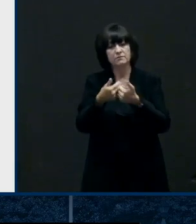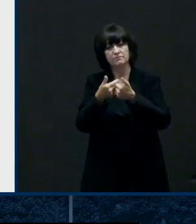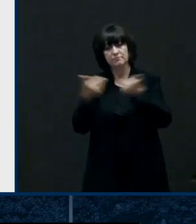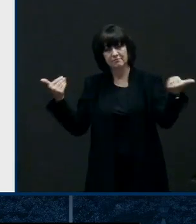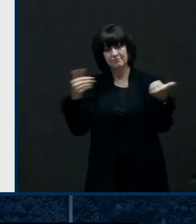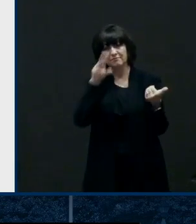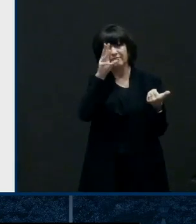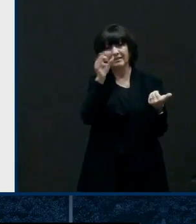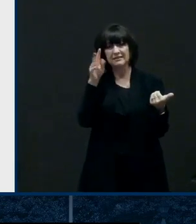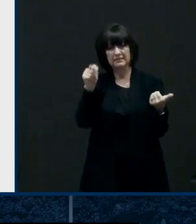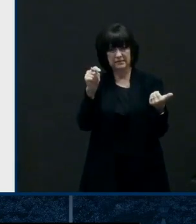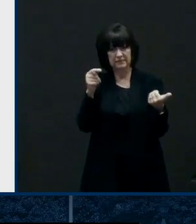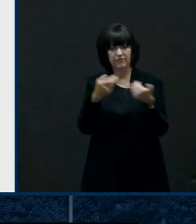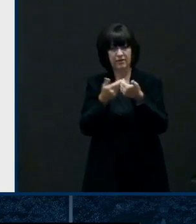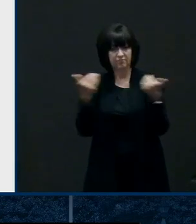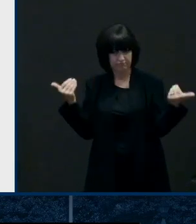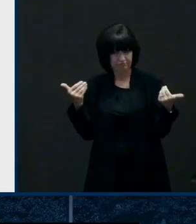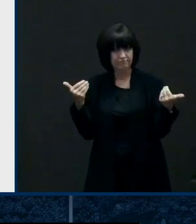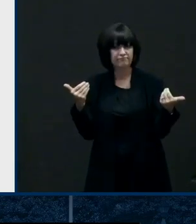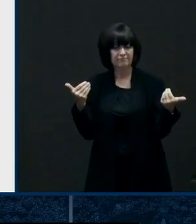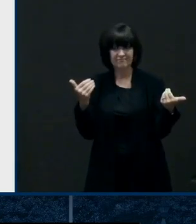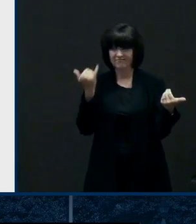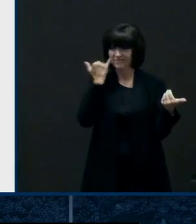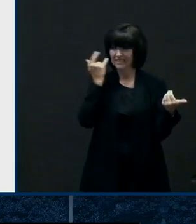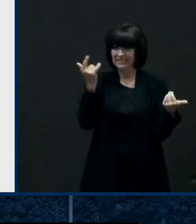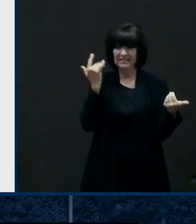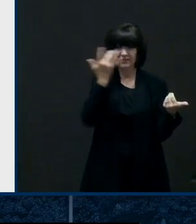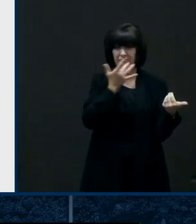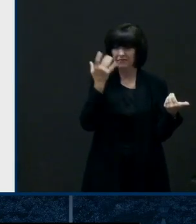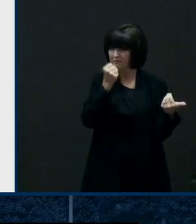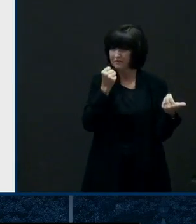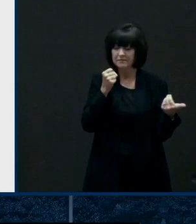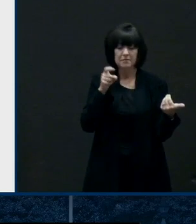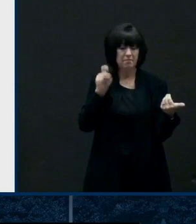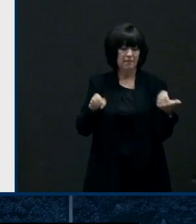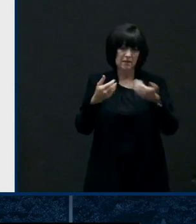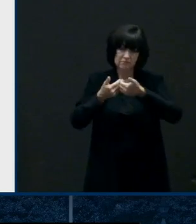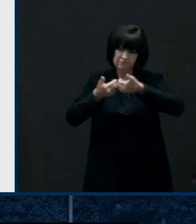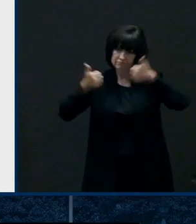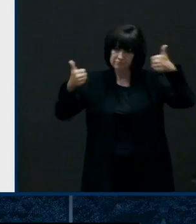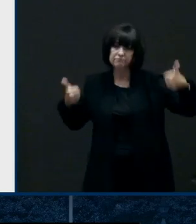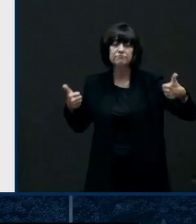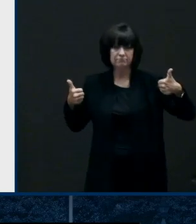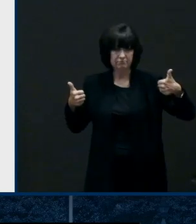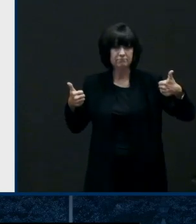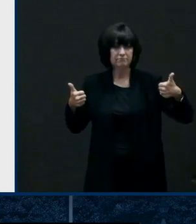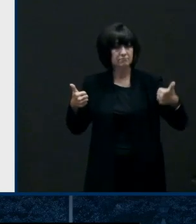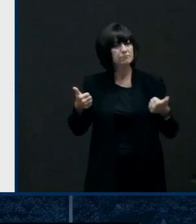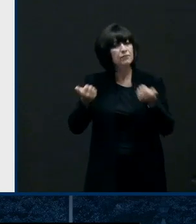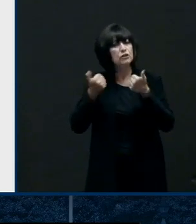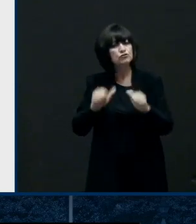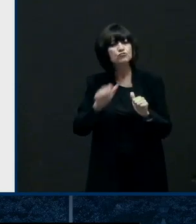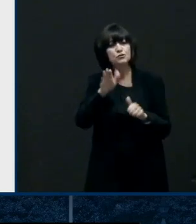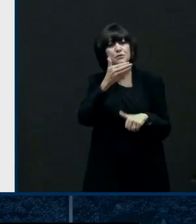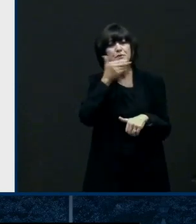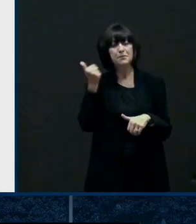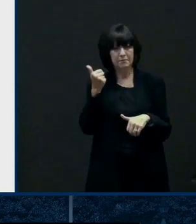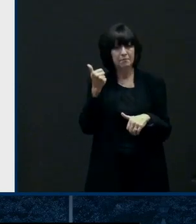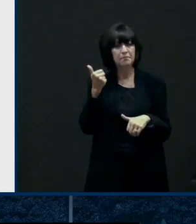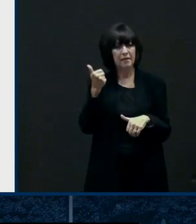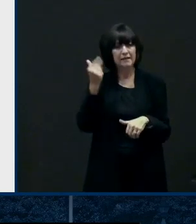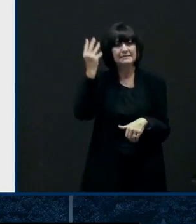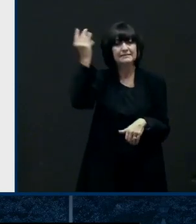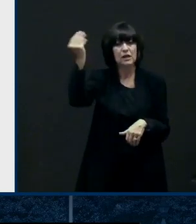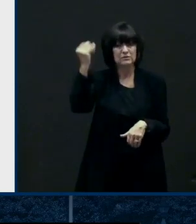are not wearing a face covering and spend as much time outside uh as we can especially if we are around